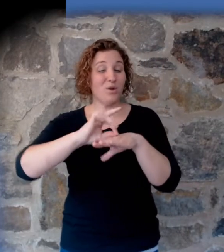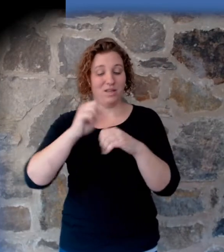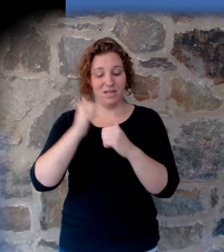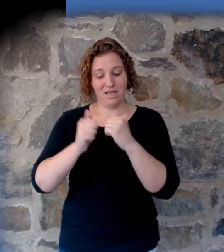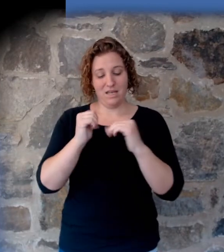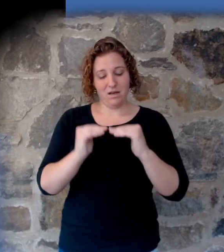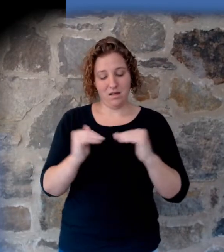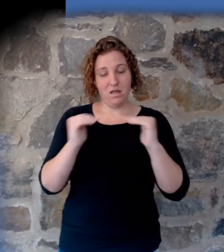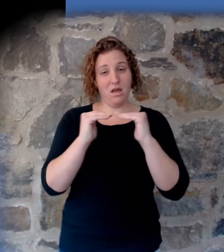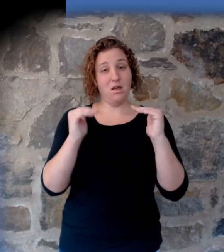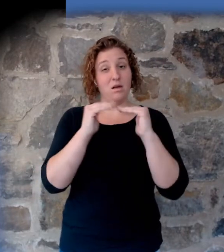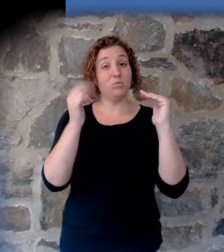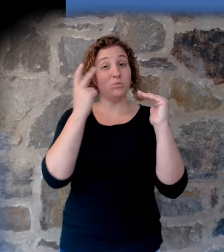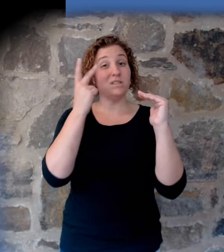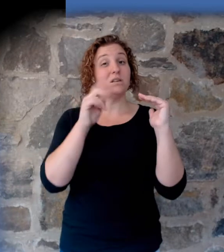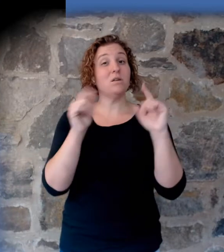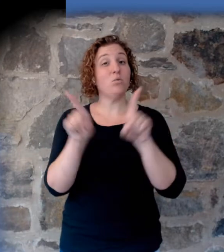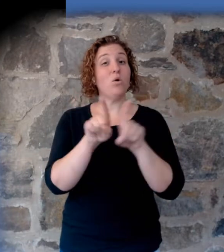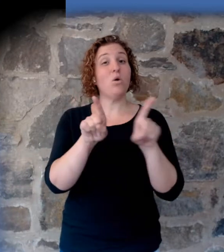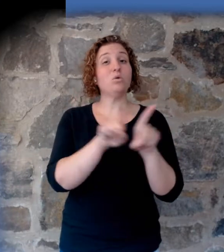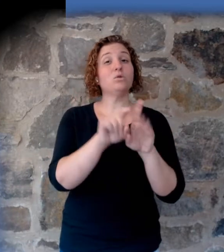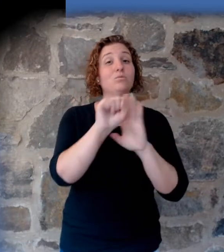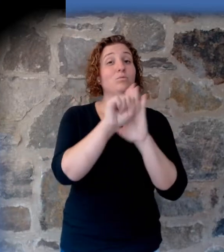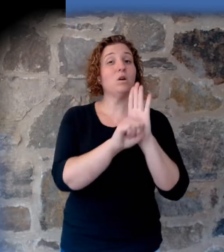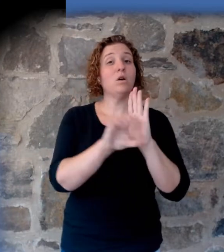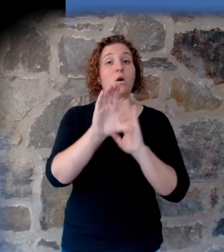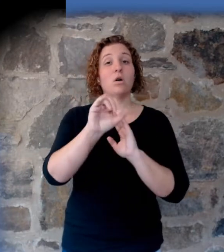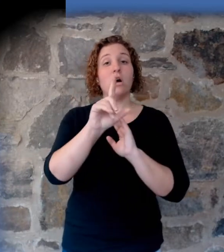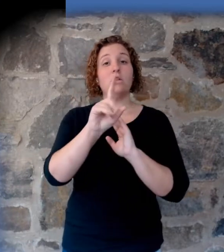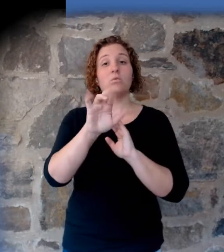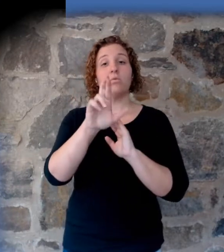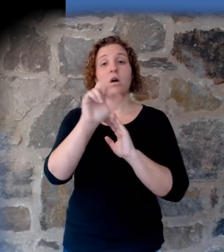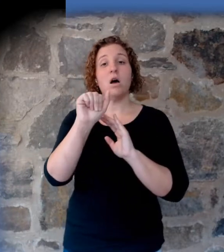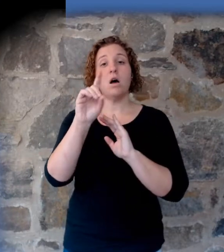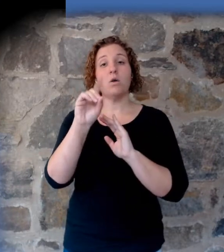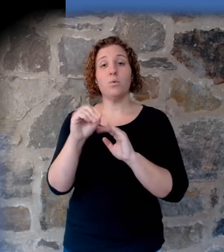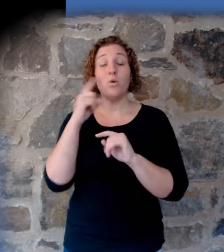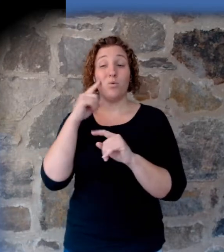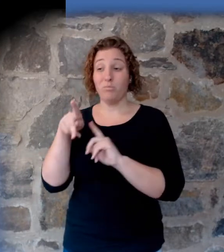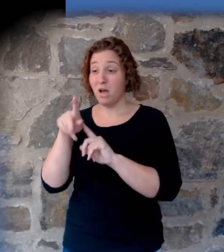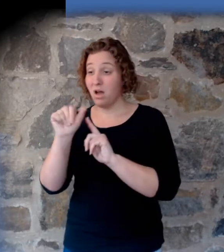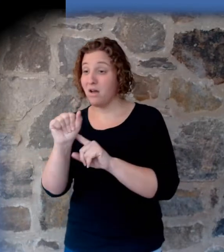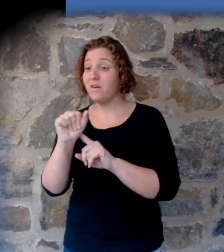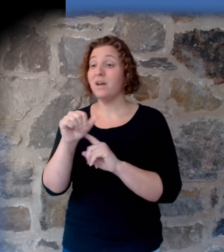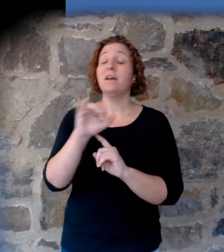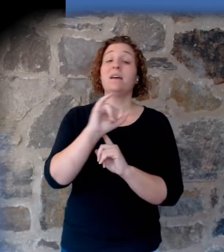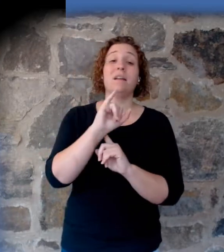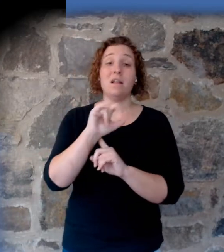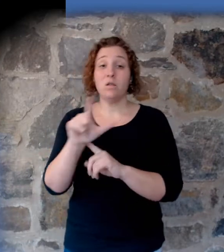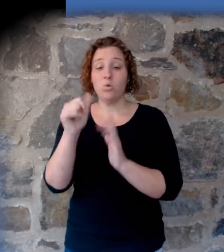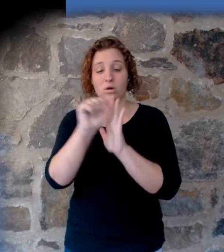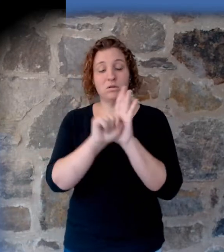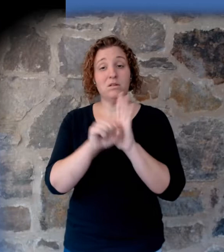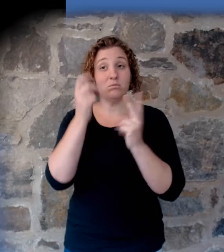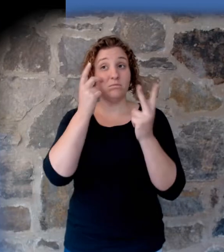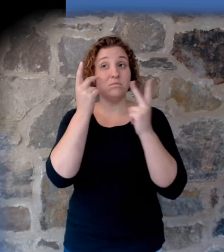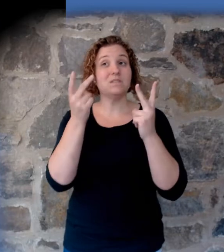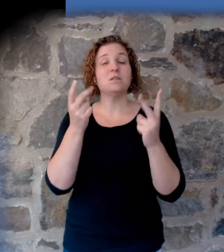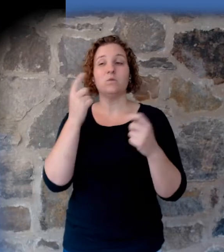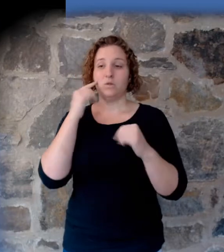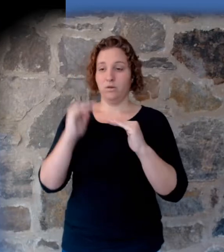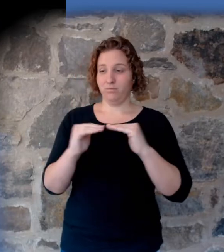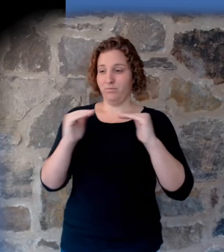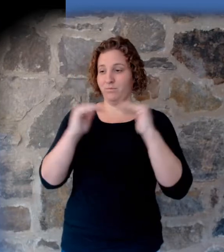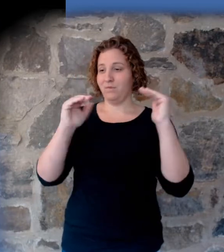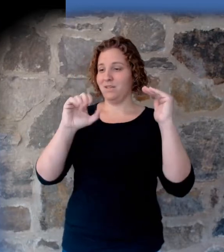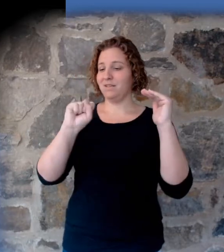in Colorado. We're also in Illinois, also in Pennsylvania. So when you say sedimentary strata, you're talking about the